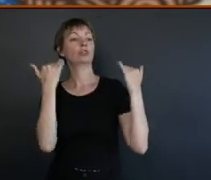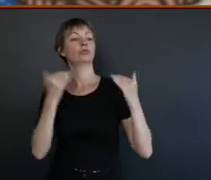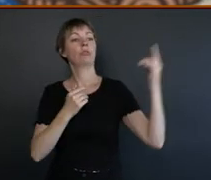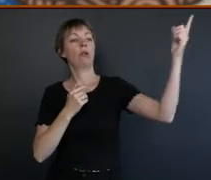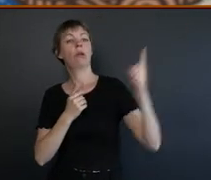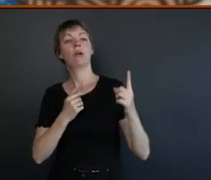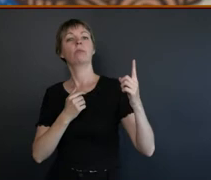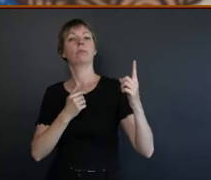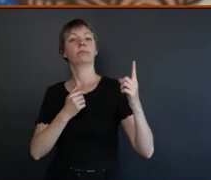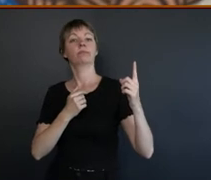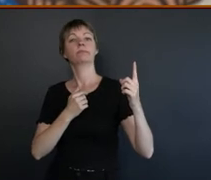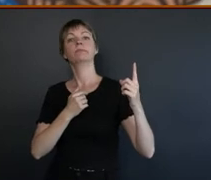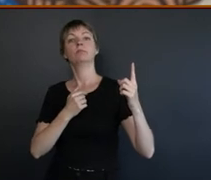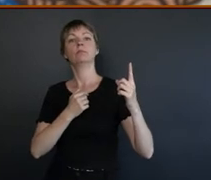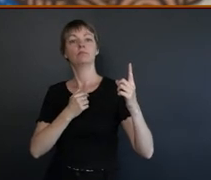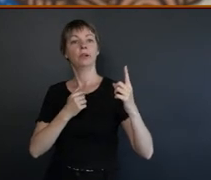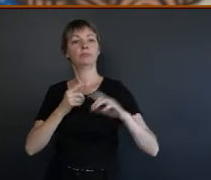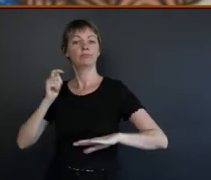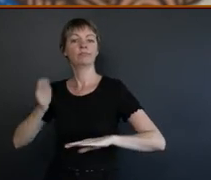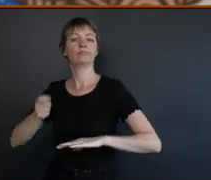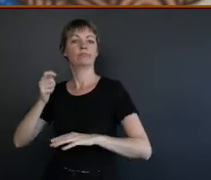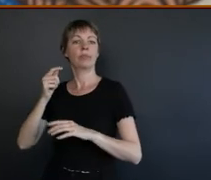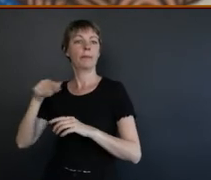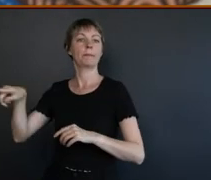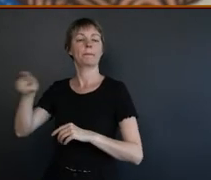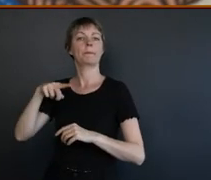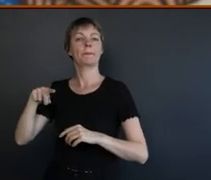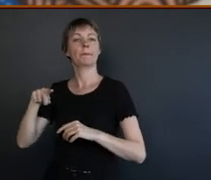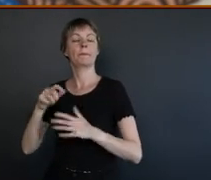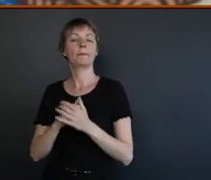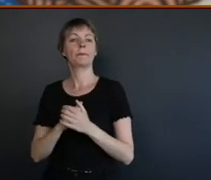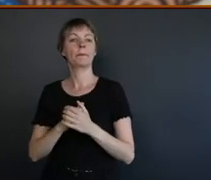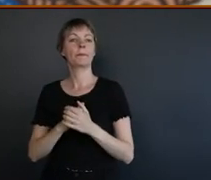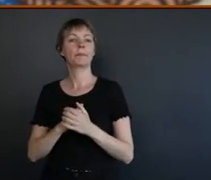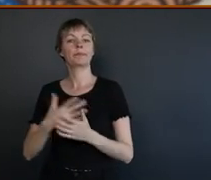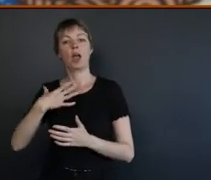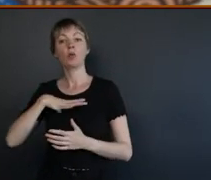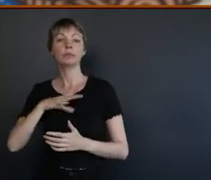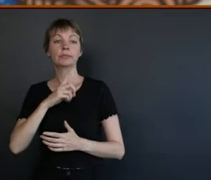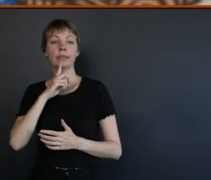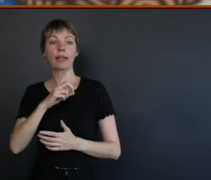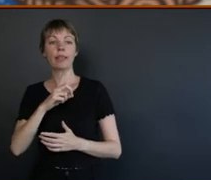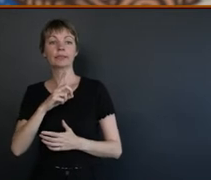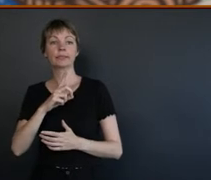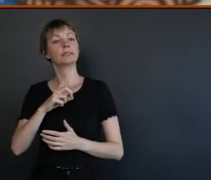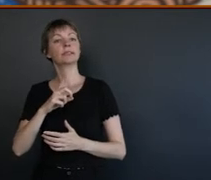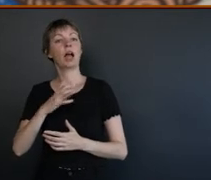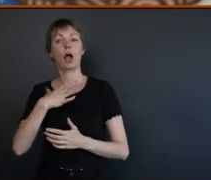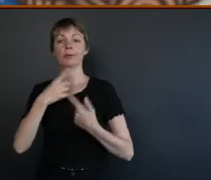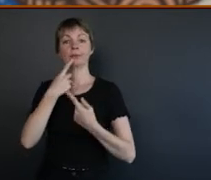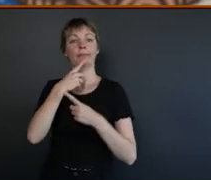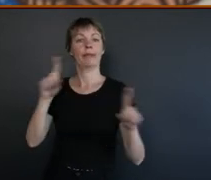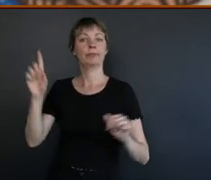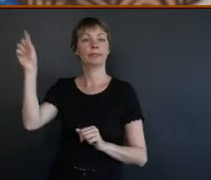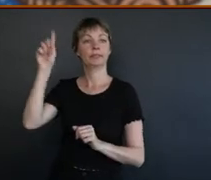national light. And that's what I'm doing now. I was going to say that at this speech today, but I wanted to say it out on the